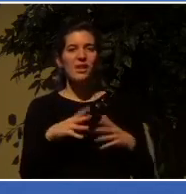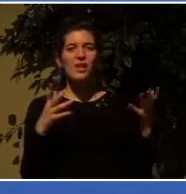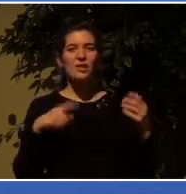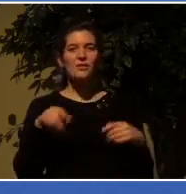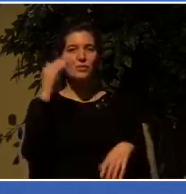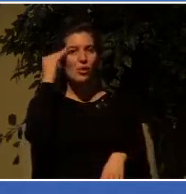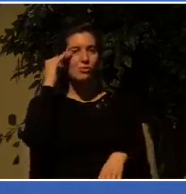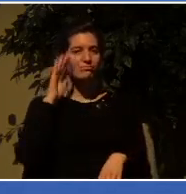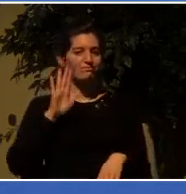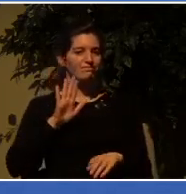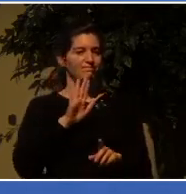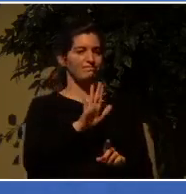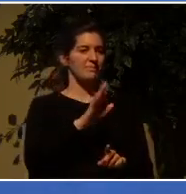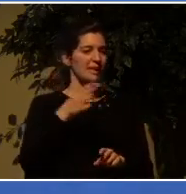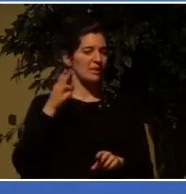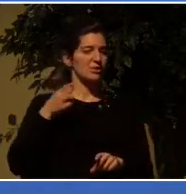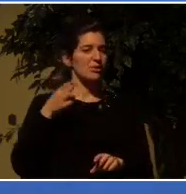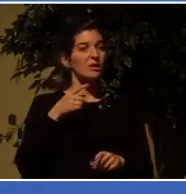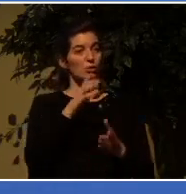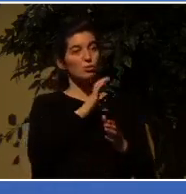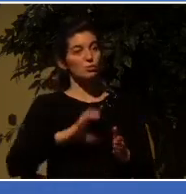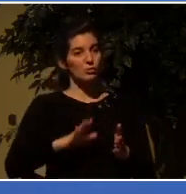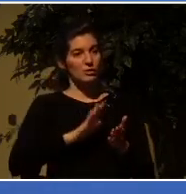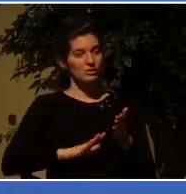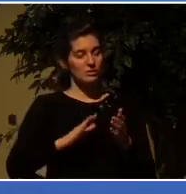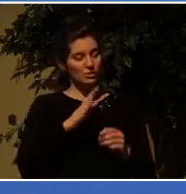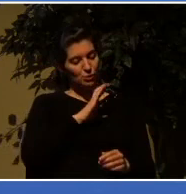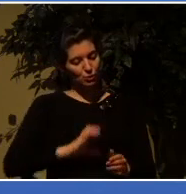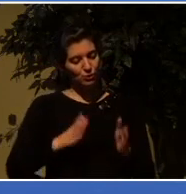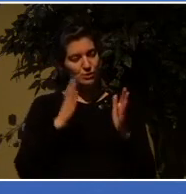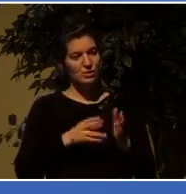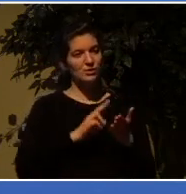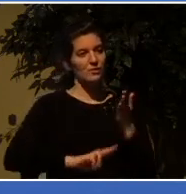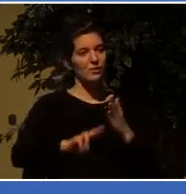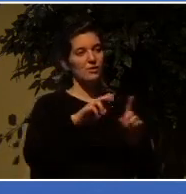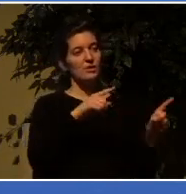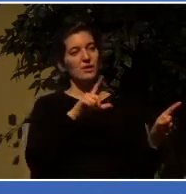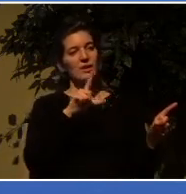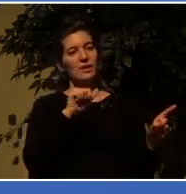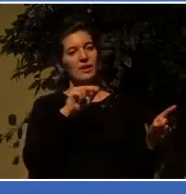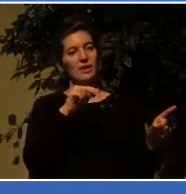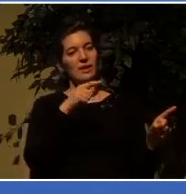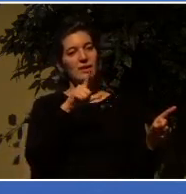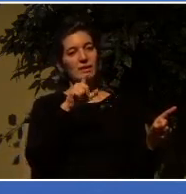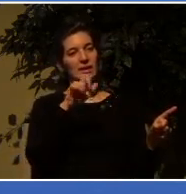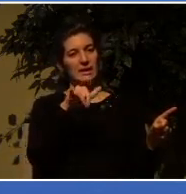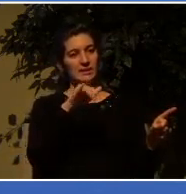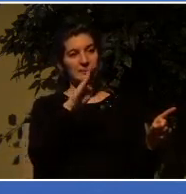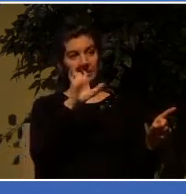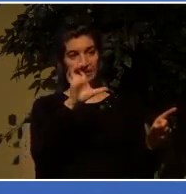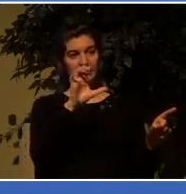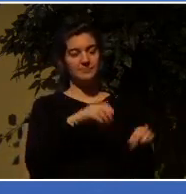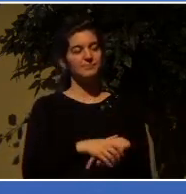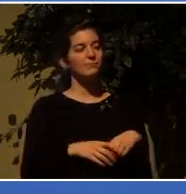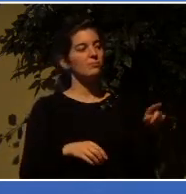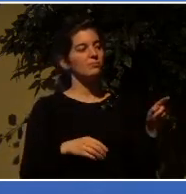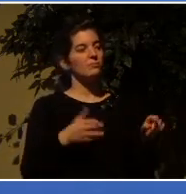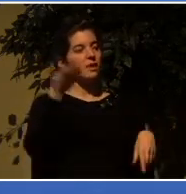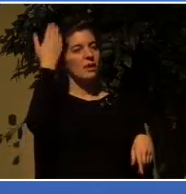university out in Langley, B.C. Back in 2001, they went to the Supreme Court of Canada